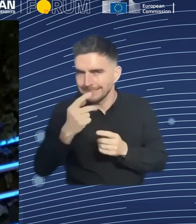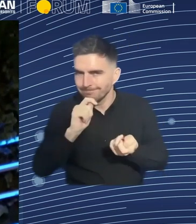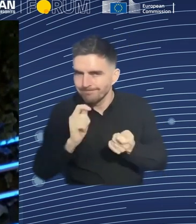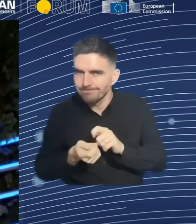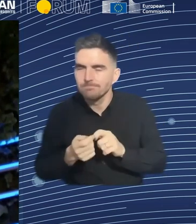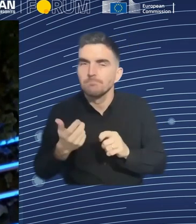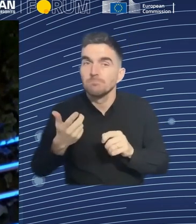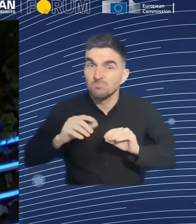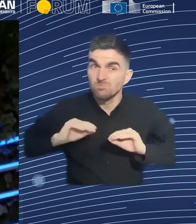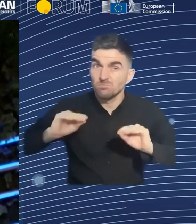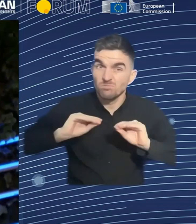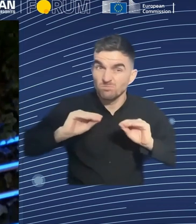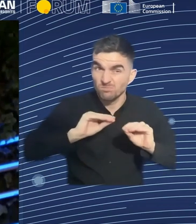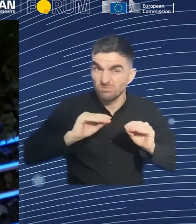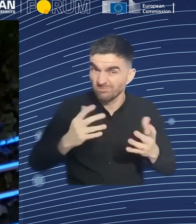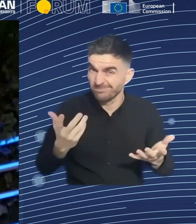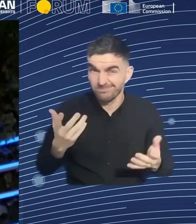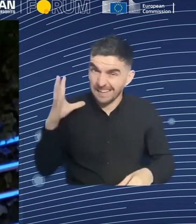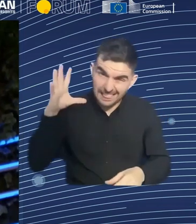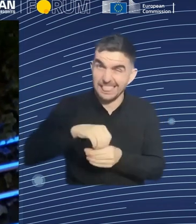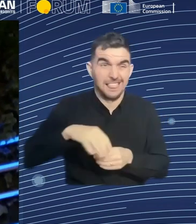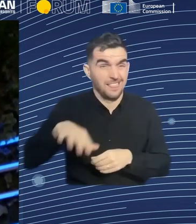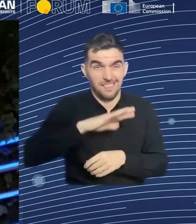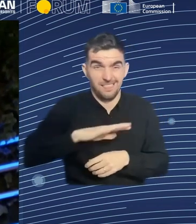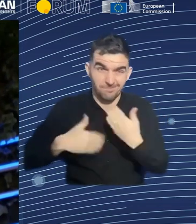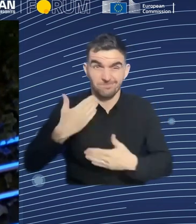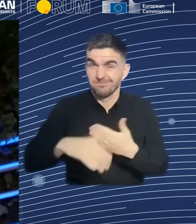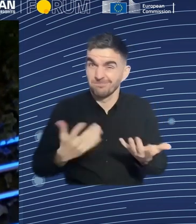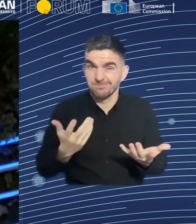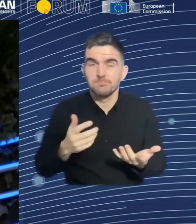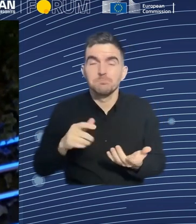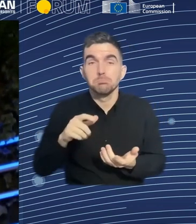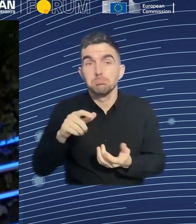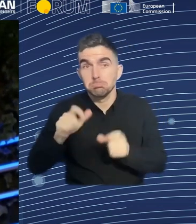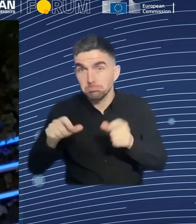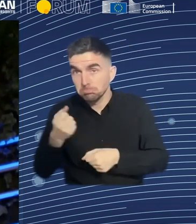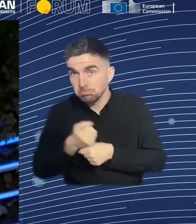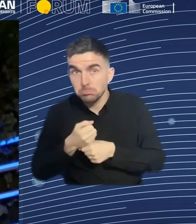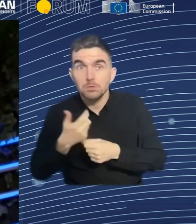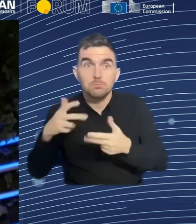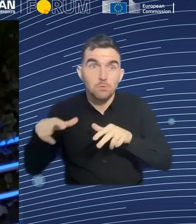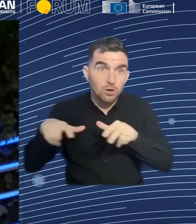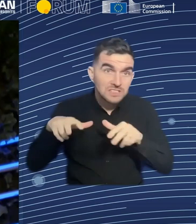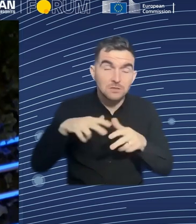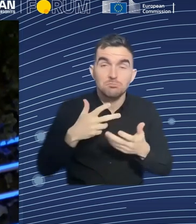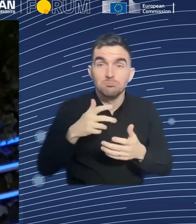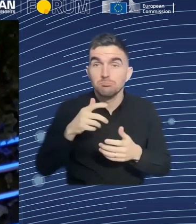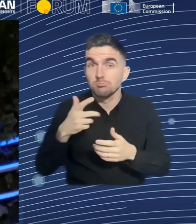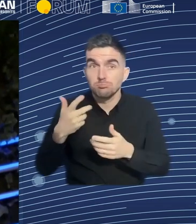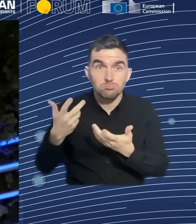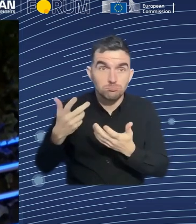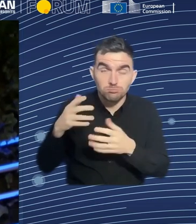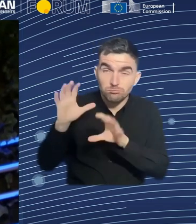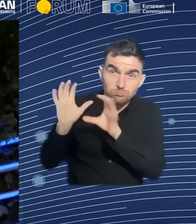authorities need to work together to provide space and time for workers to be able to train